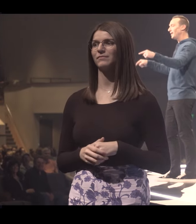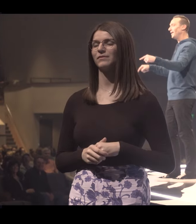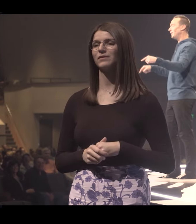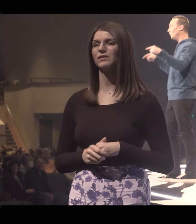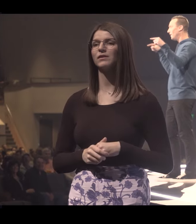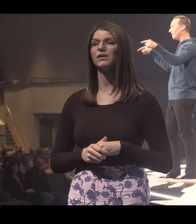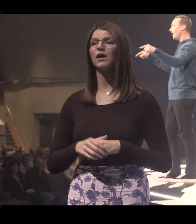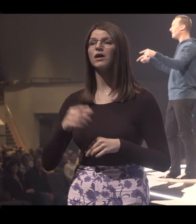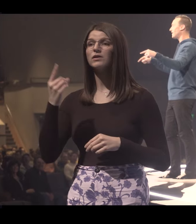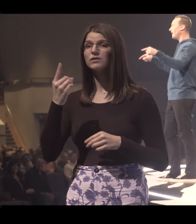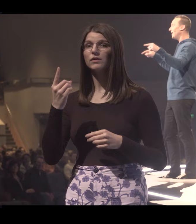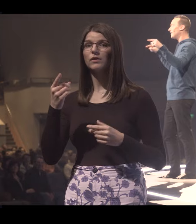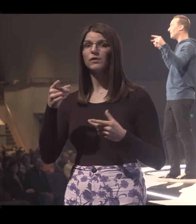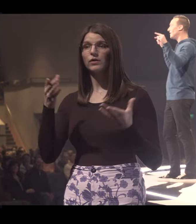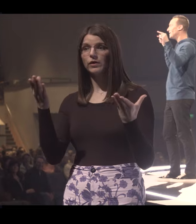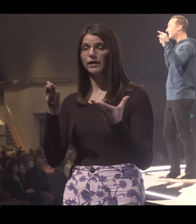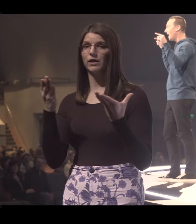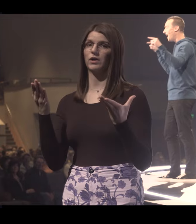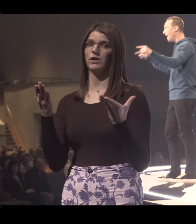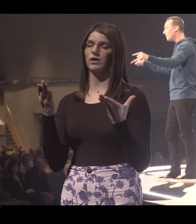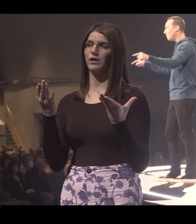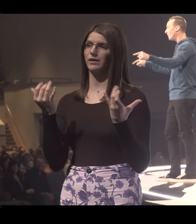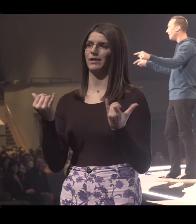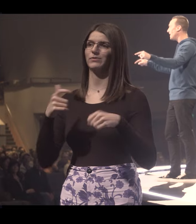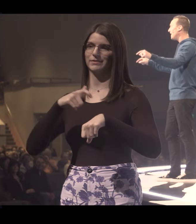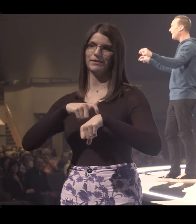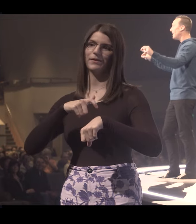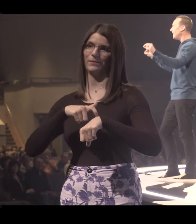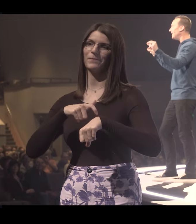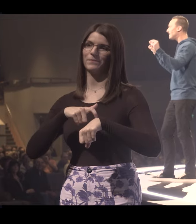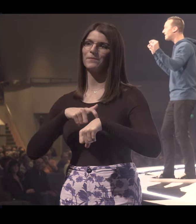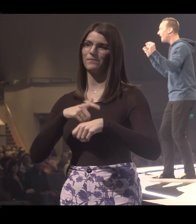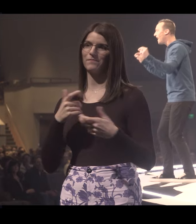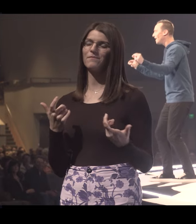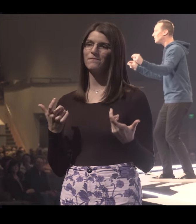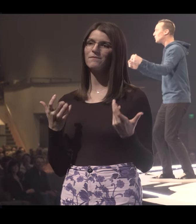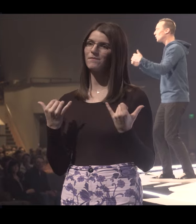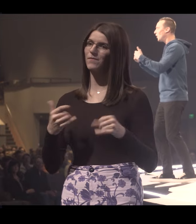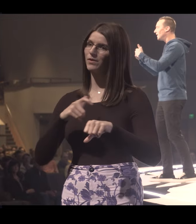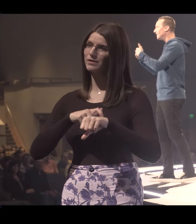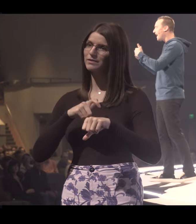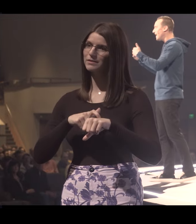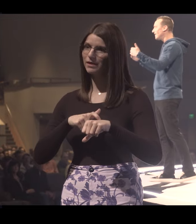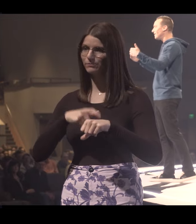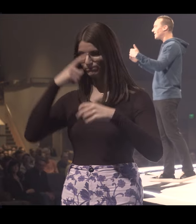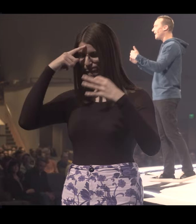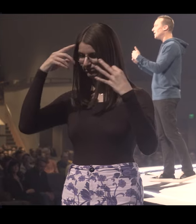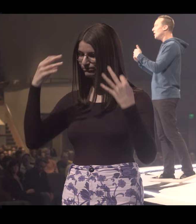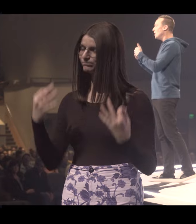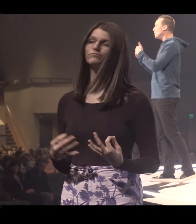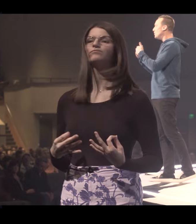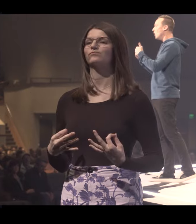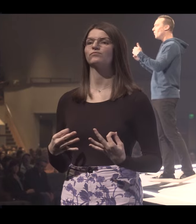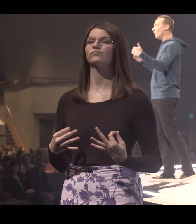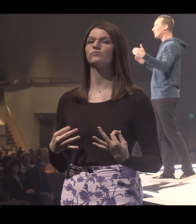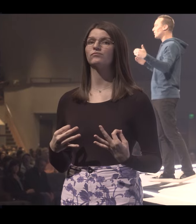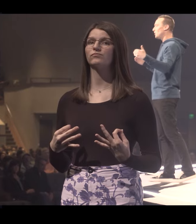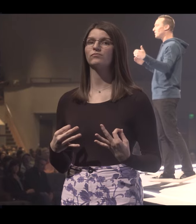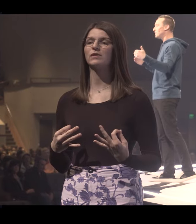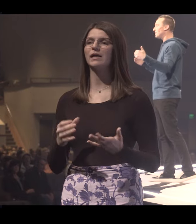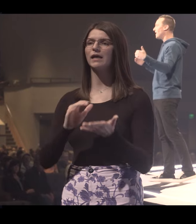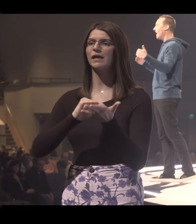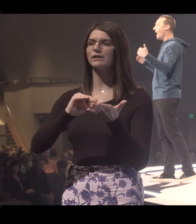And someone has you here today to say it's time. It is time to draw a line in the sand.